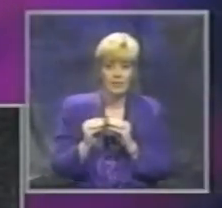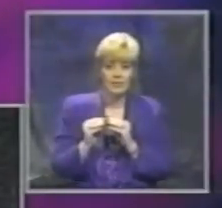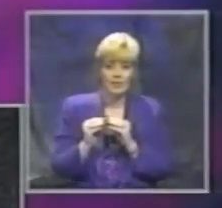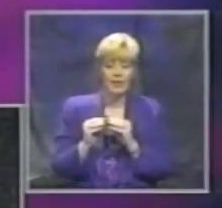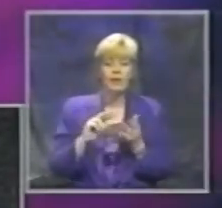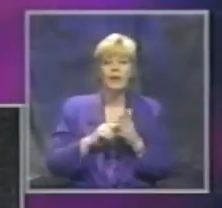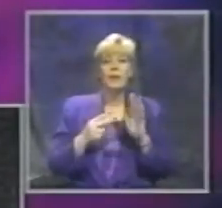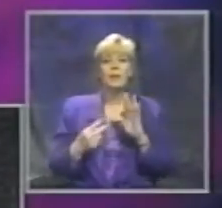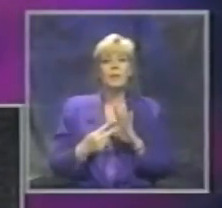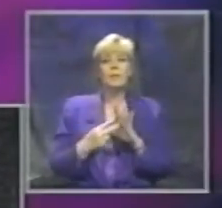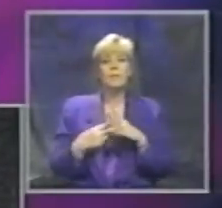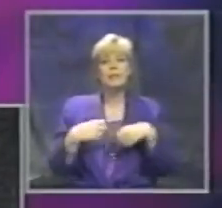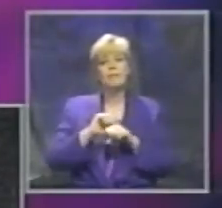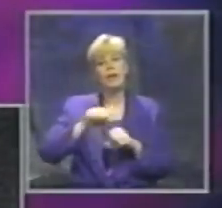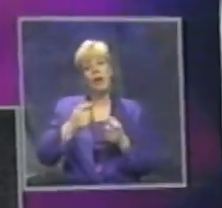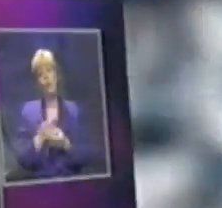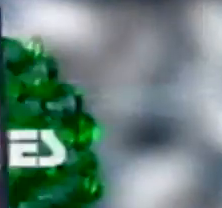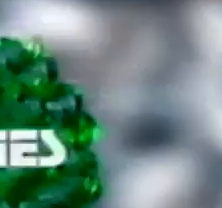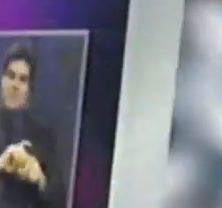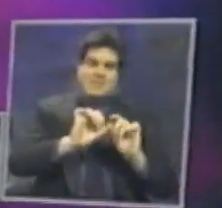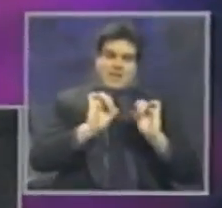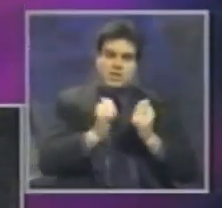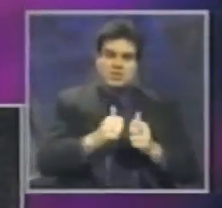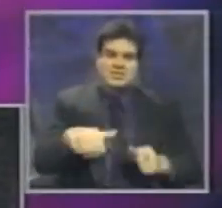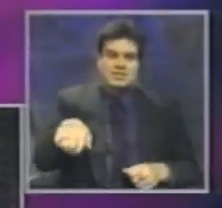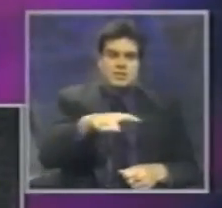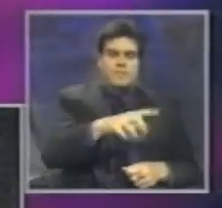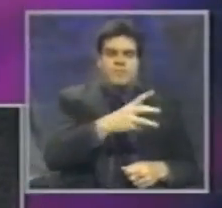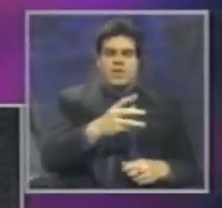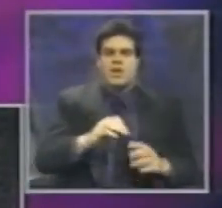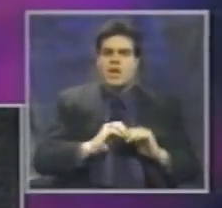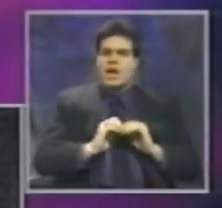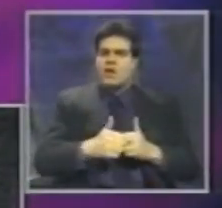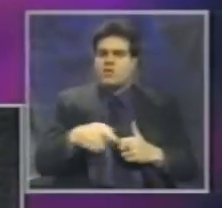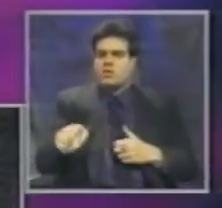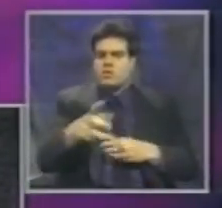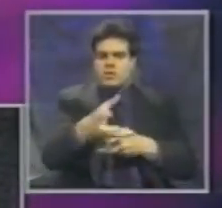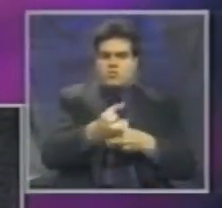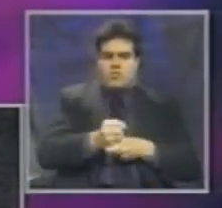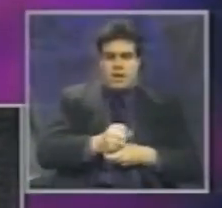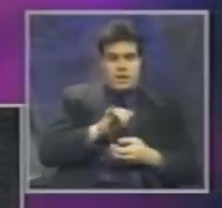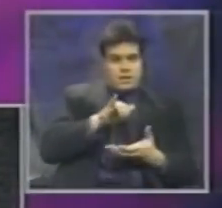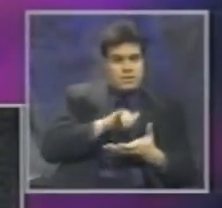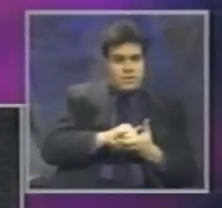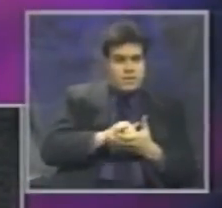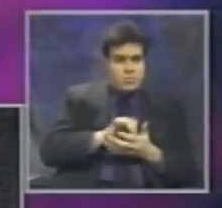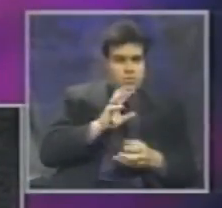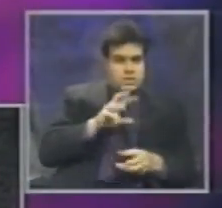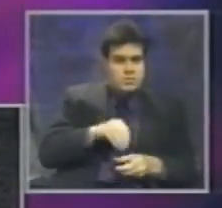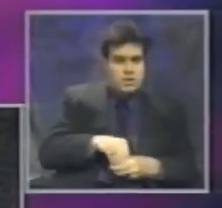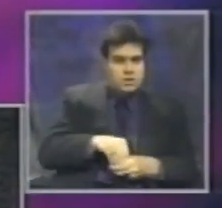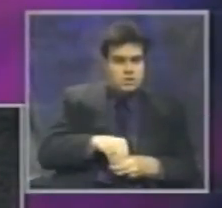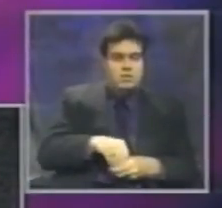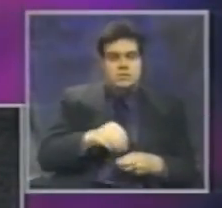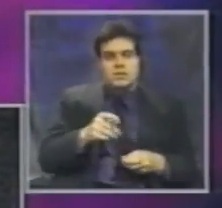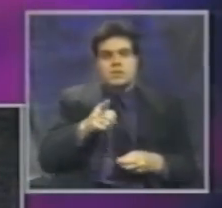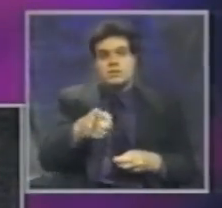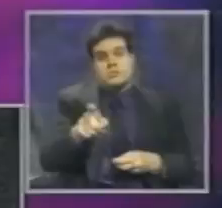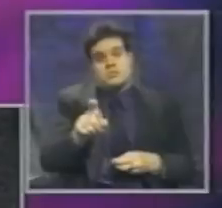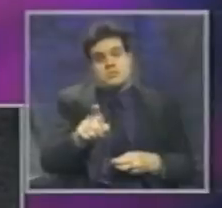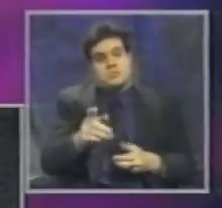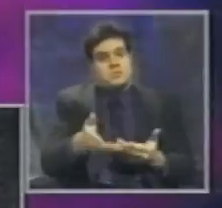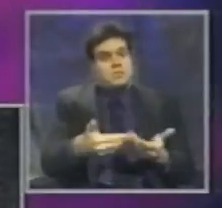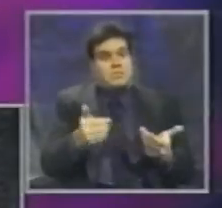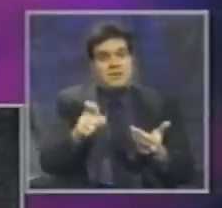means making other contributions as well. And how do you attract this participation? Well, you simply have to ask.